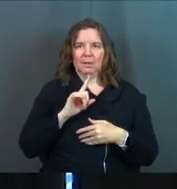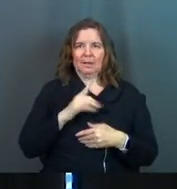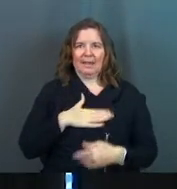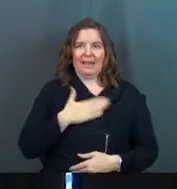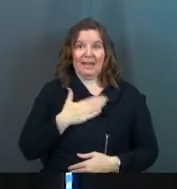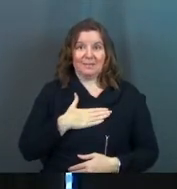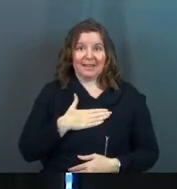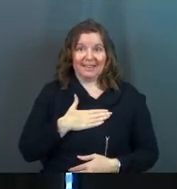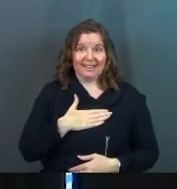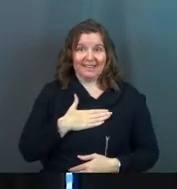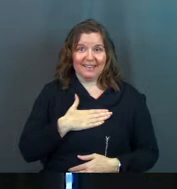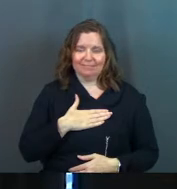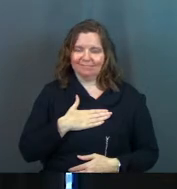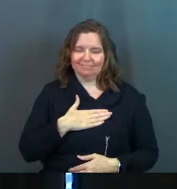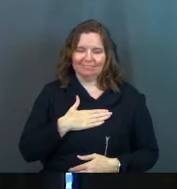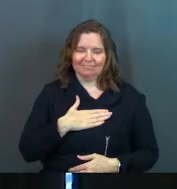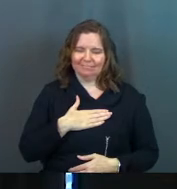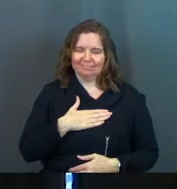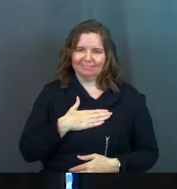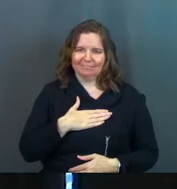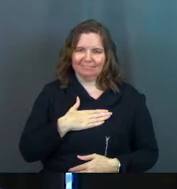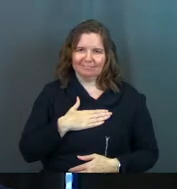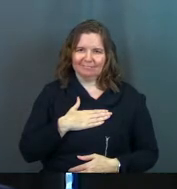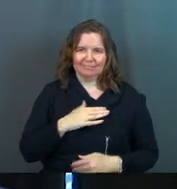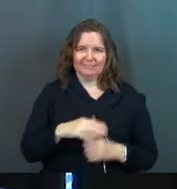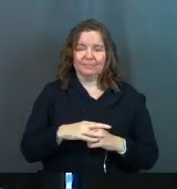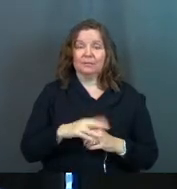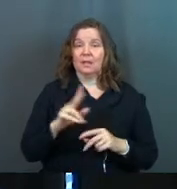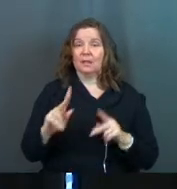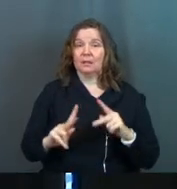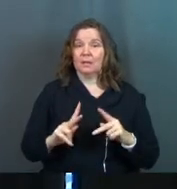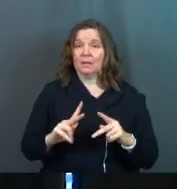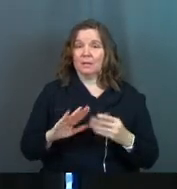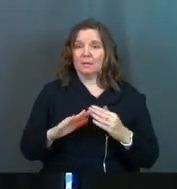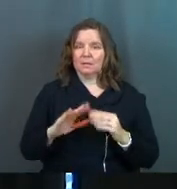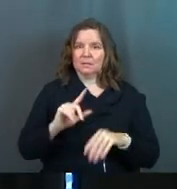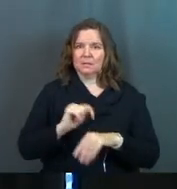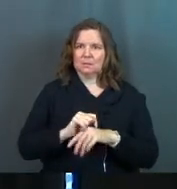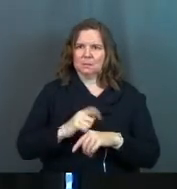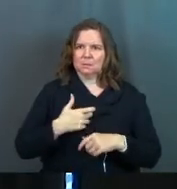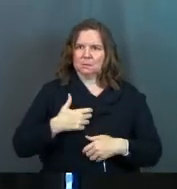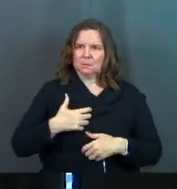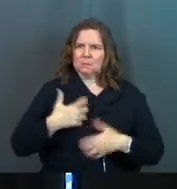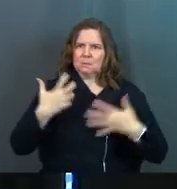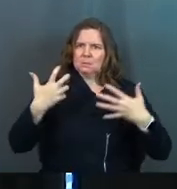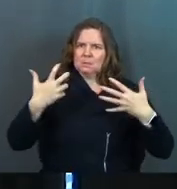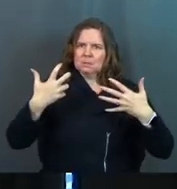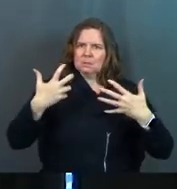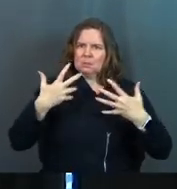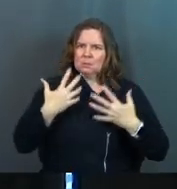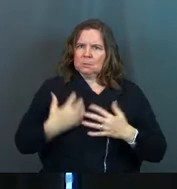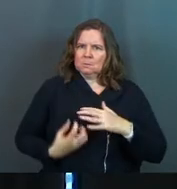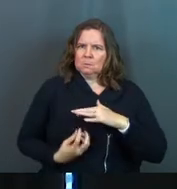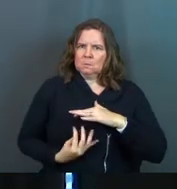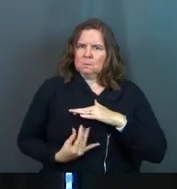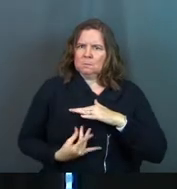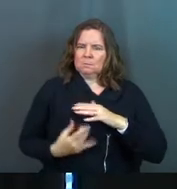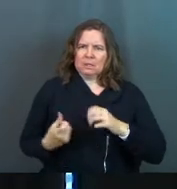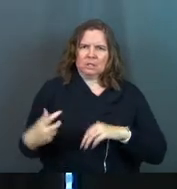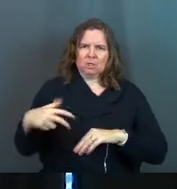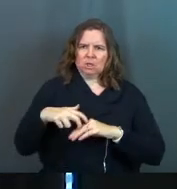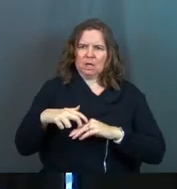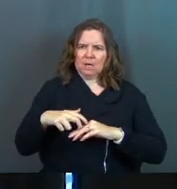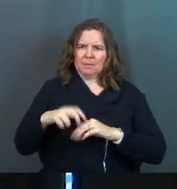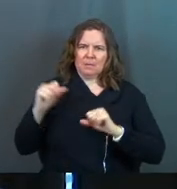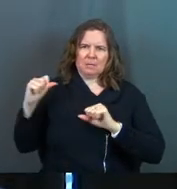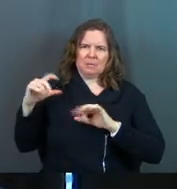about it. Joking. The people in the synagogue were furious. Jumping up, they mobbed Him, forced